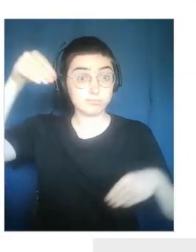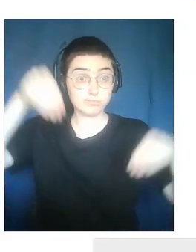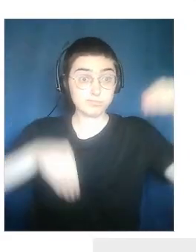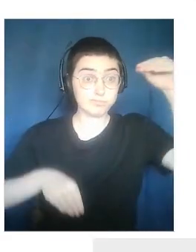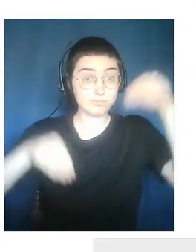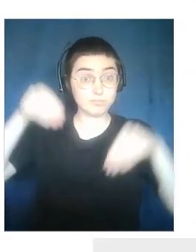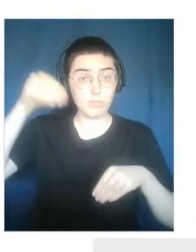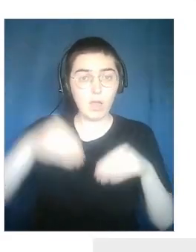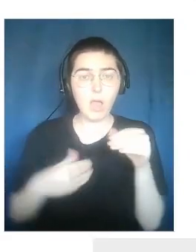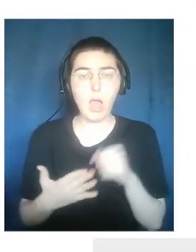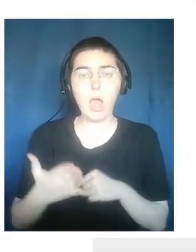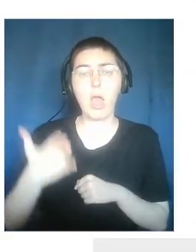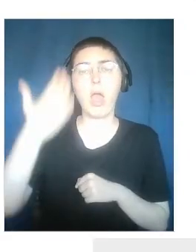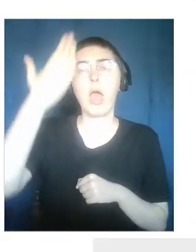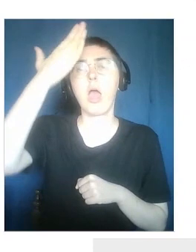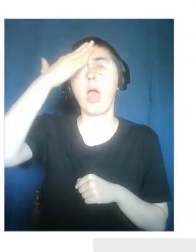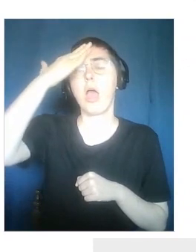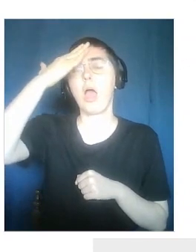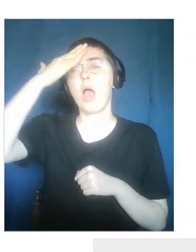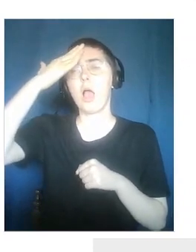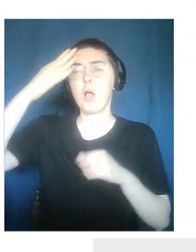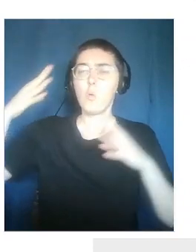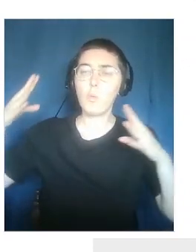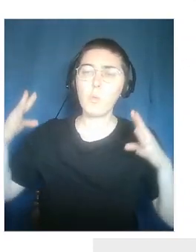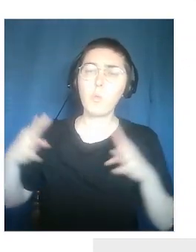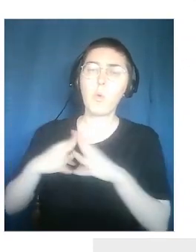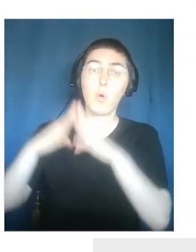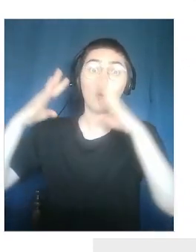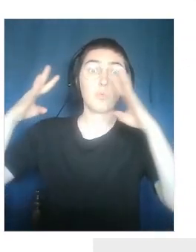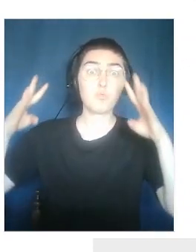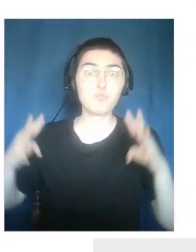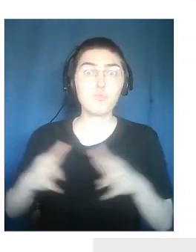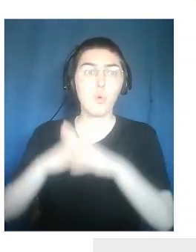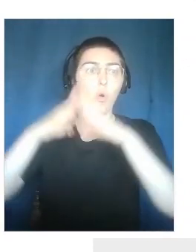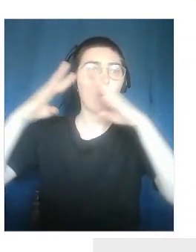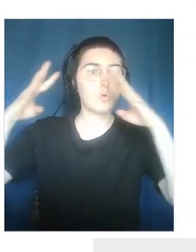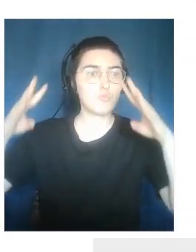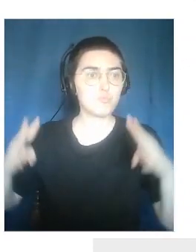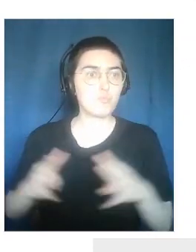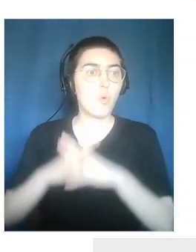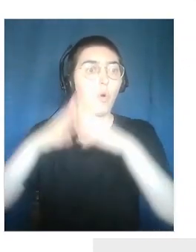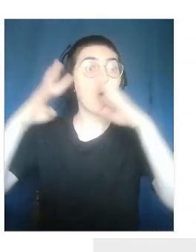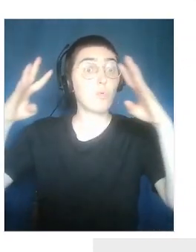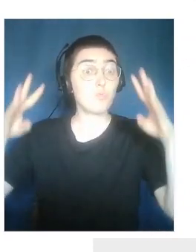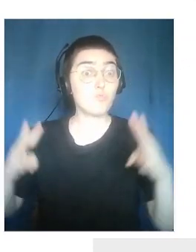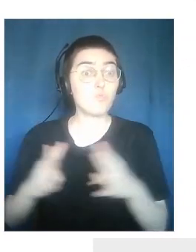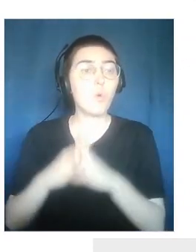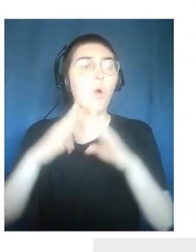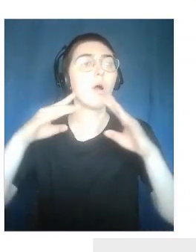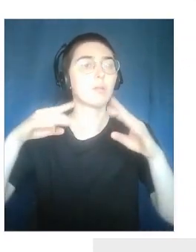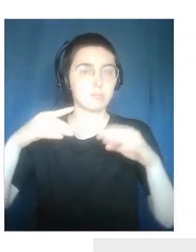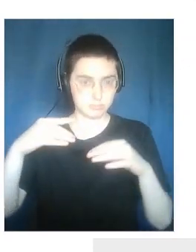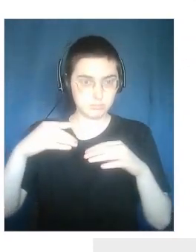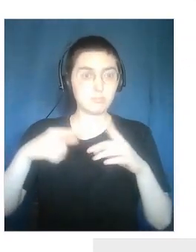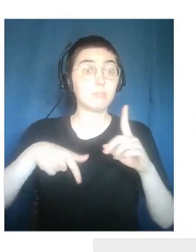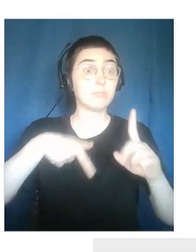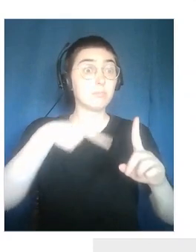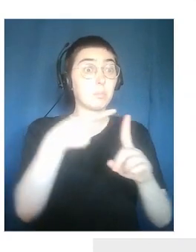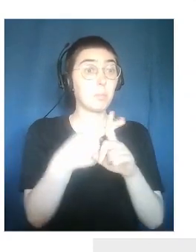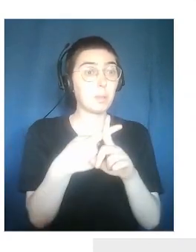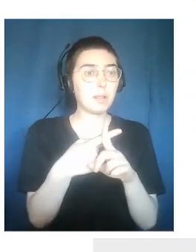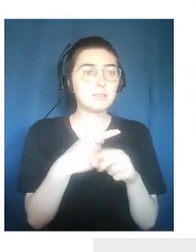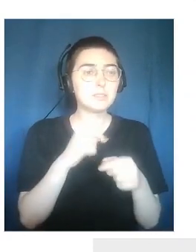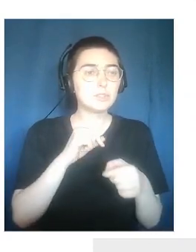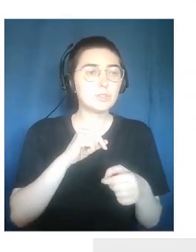places of World War I, recalling the